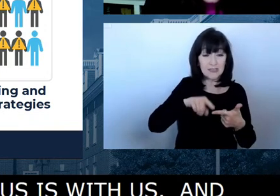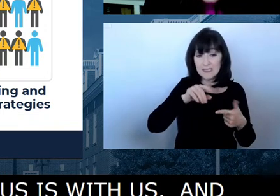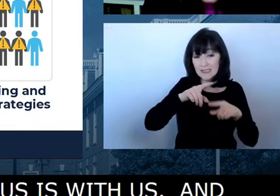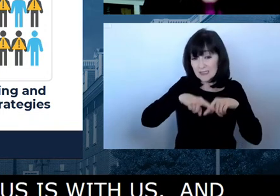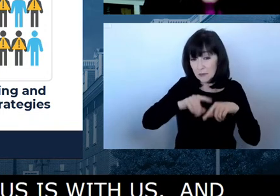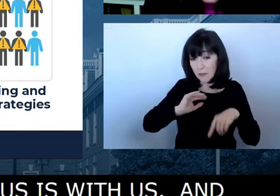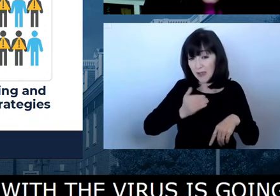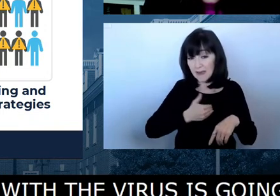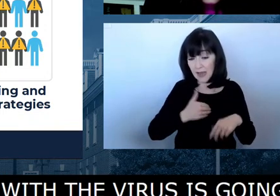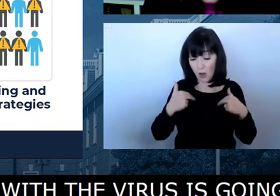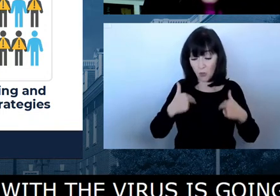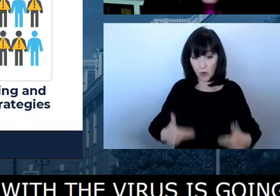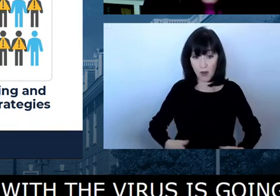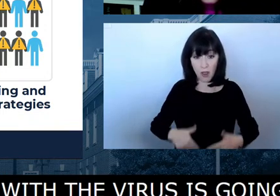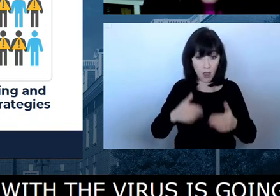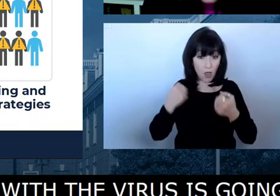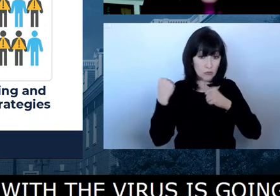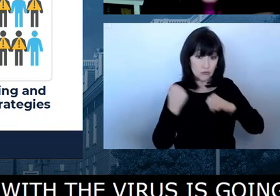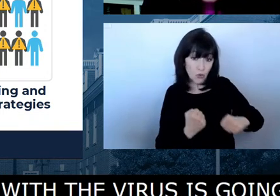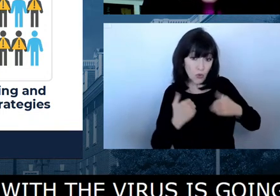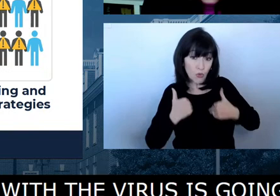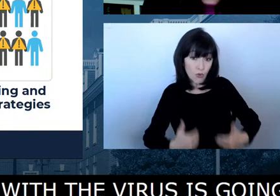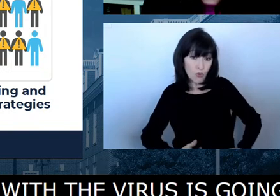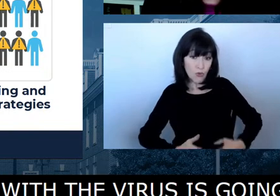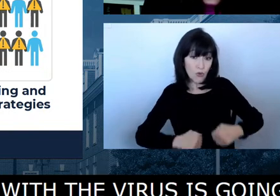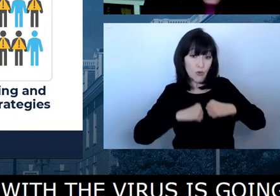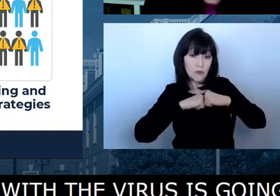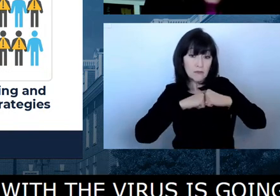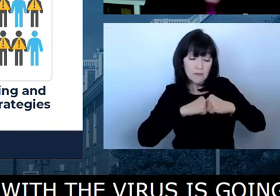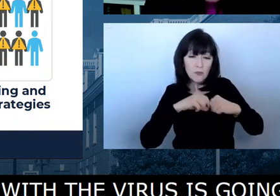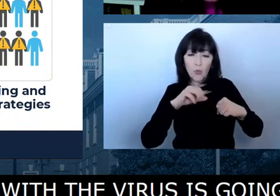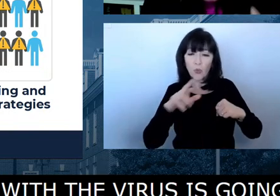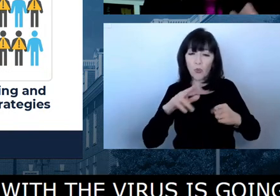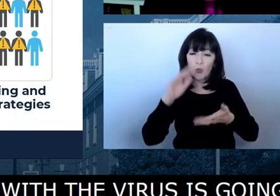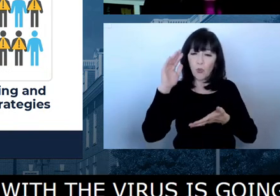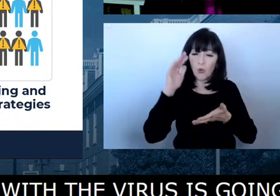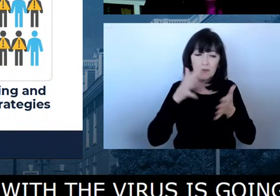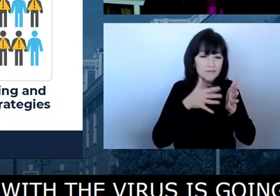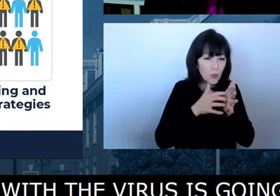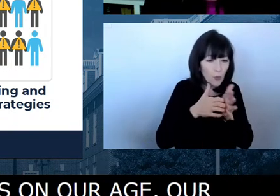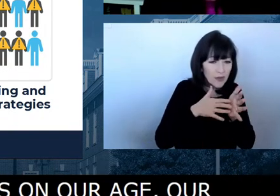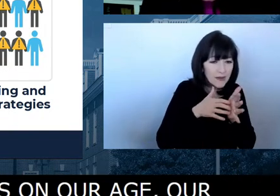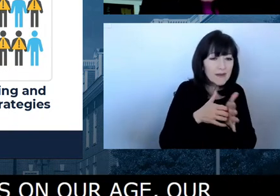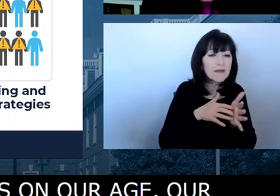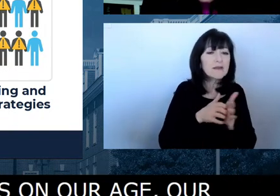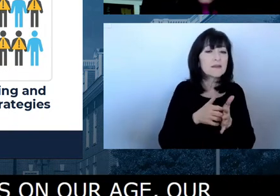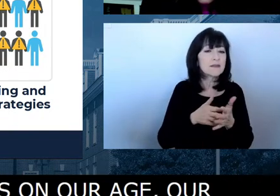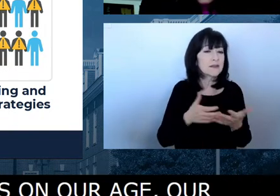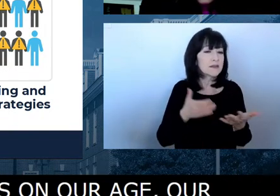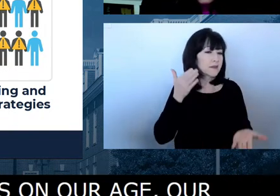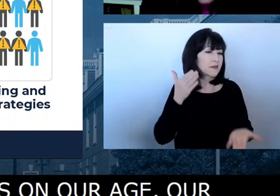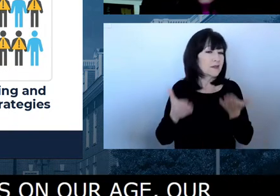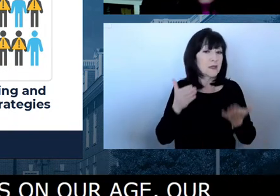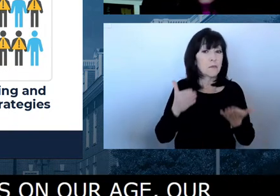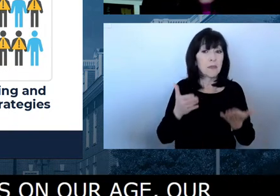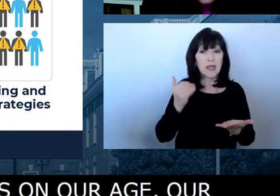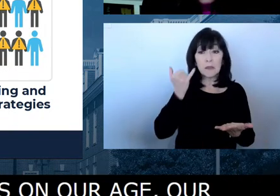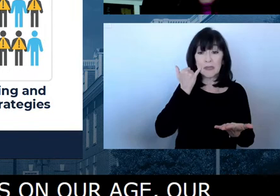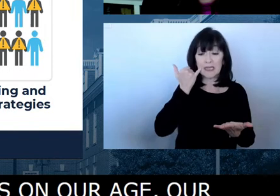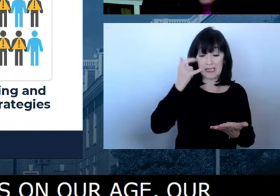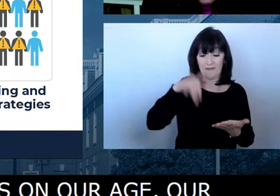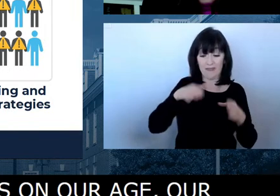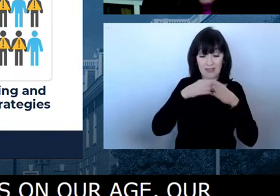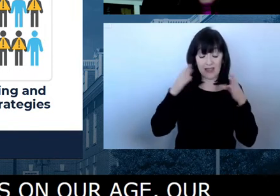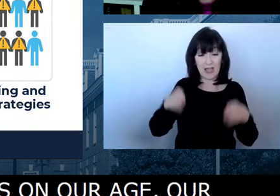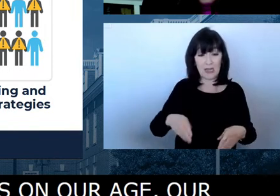somebody who has a condition where they're immunocompromised? Do we have multi-generational households where you maybe